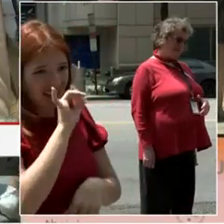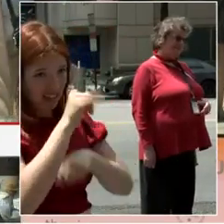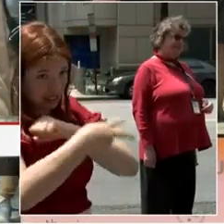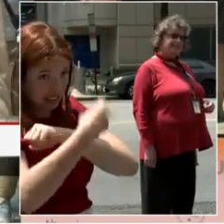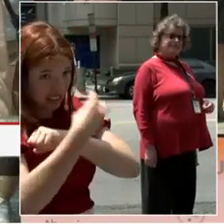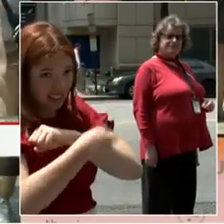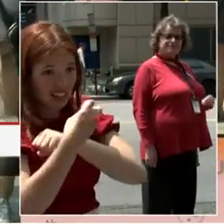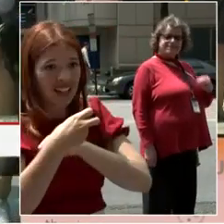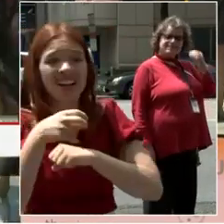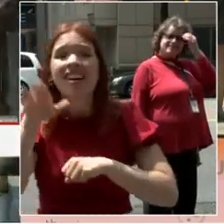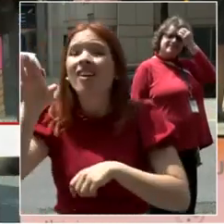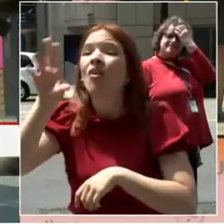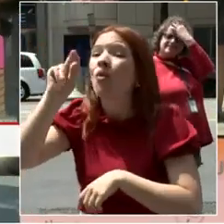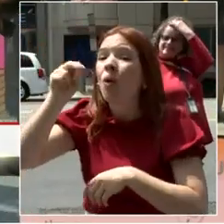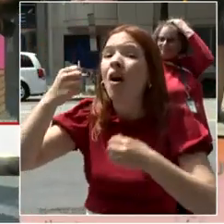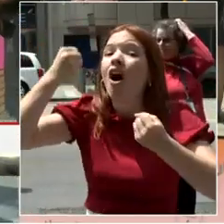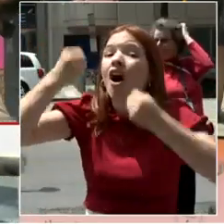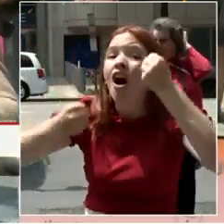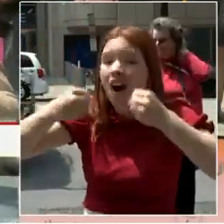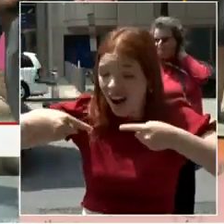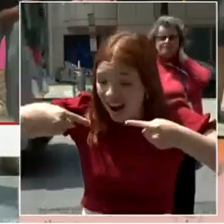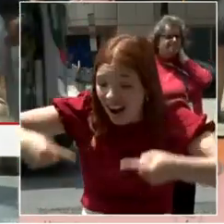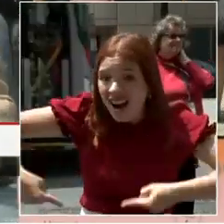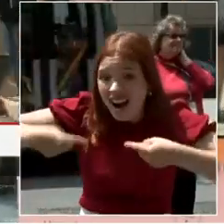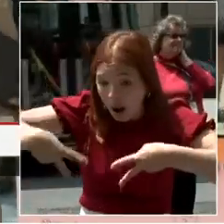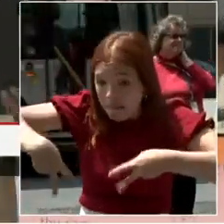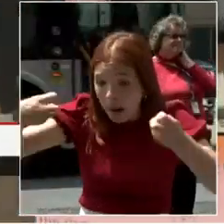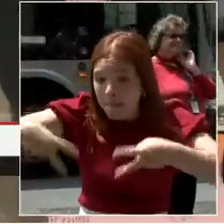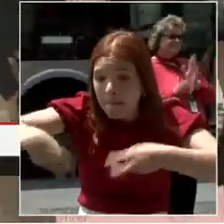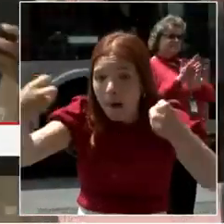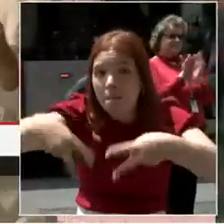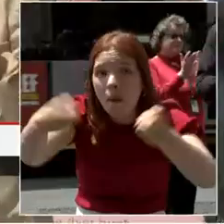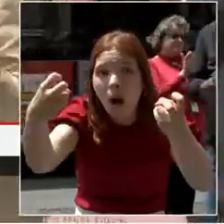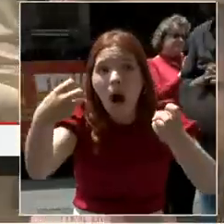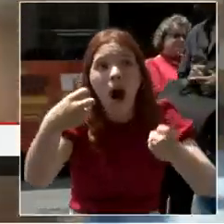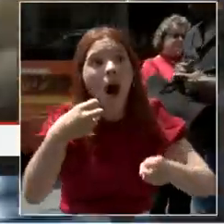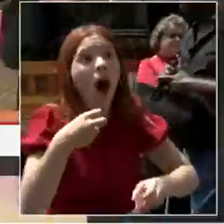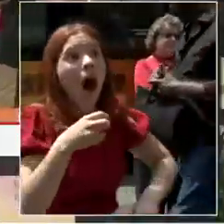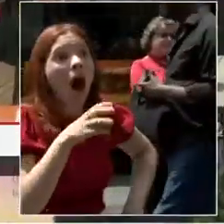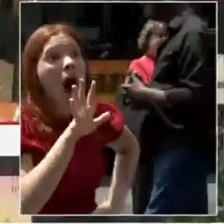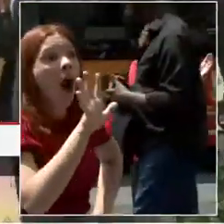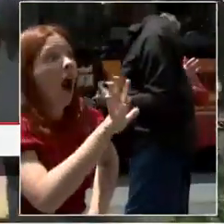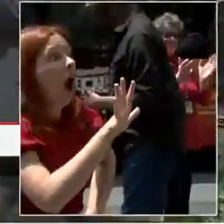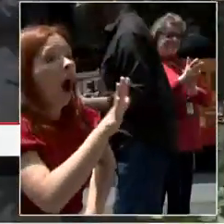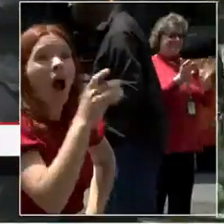on top of plastic crates. Thank you, everybody. You're welcome. you.